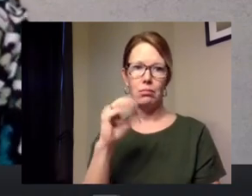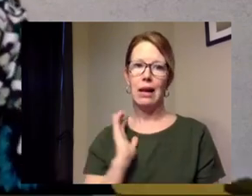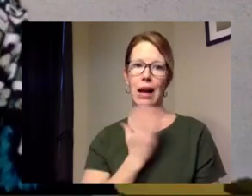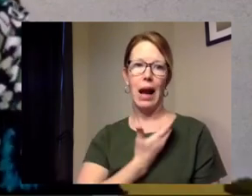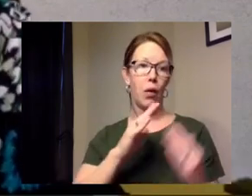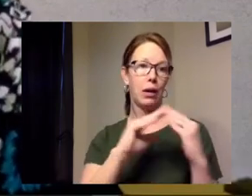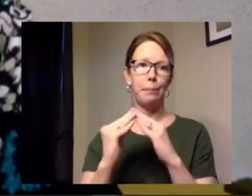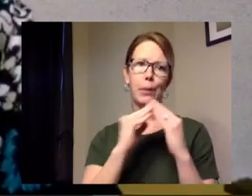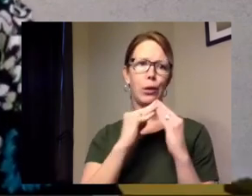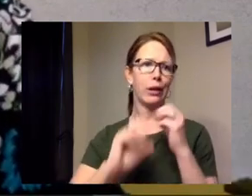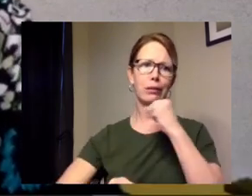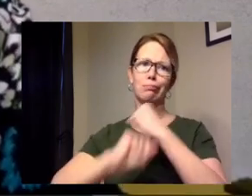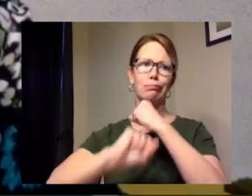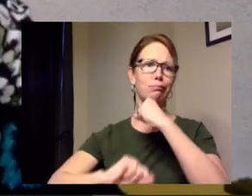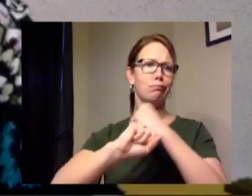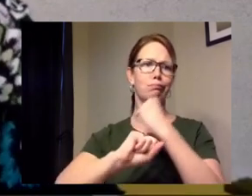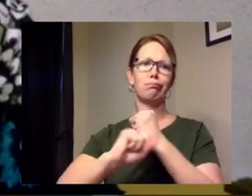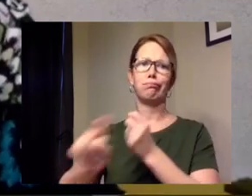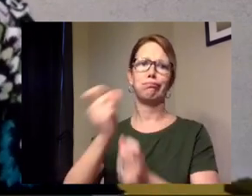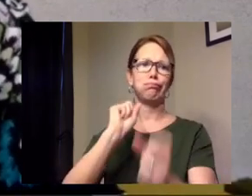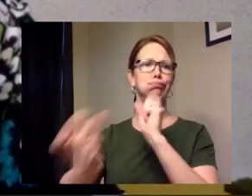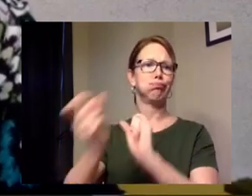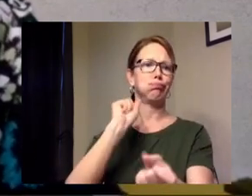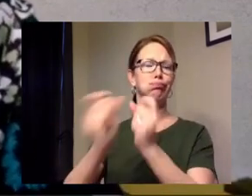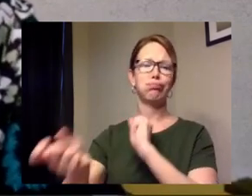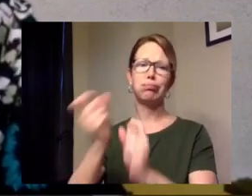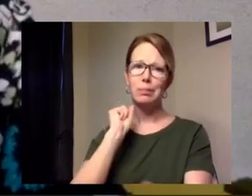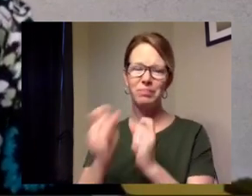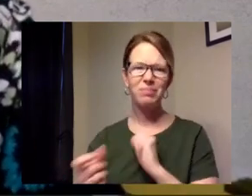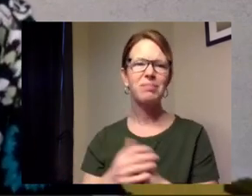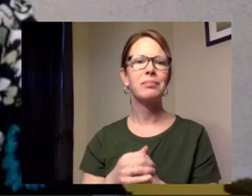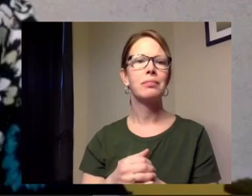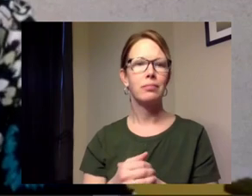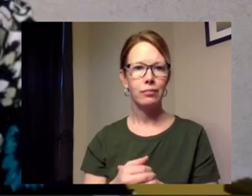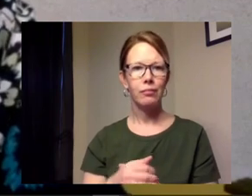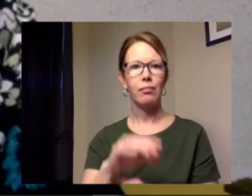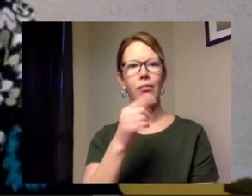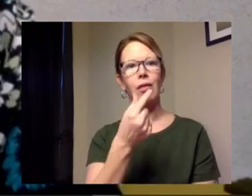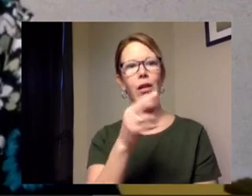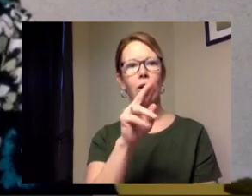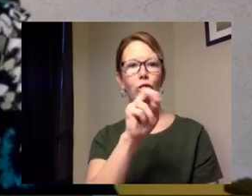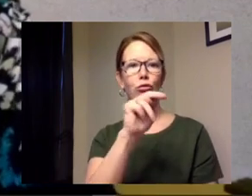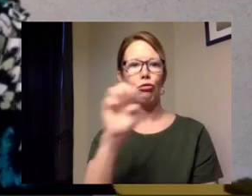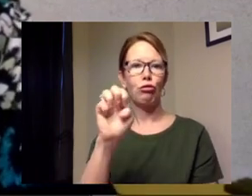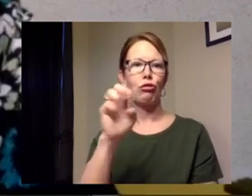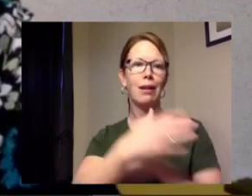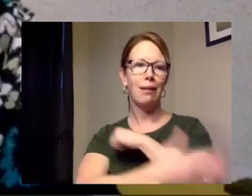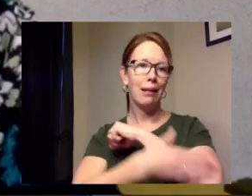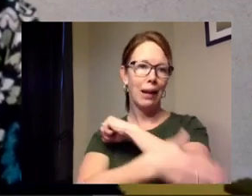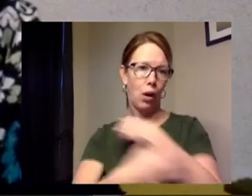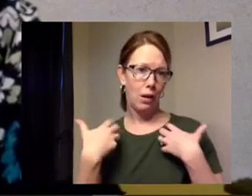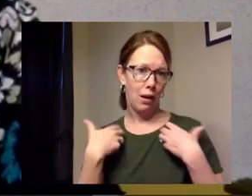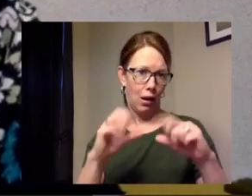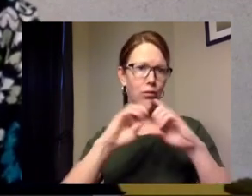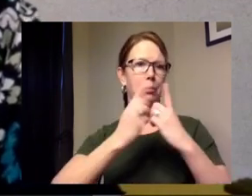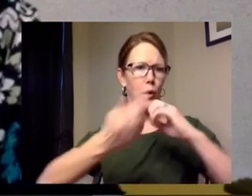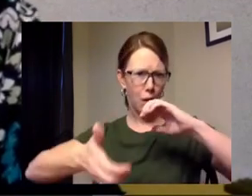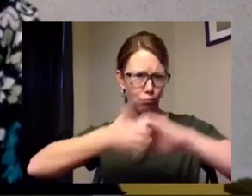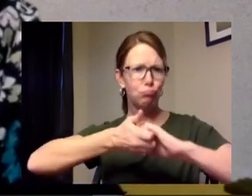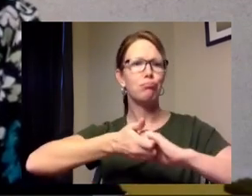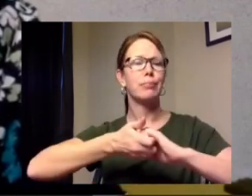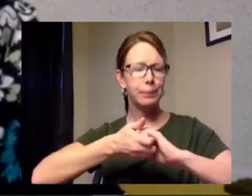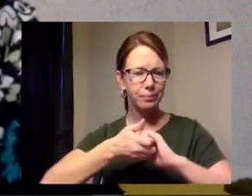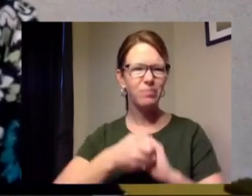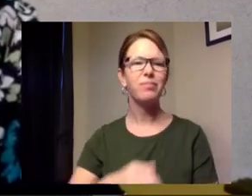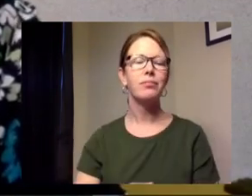to support it on its own um we do work with the green county health department and we also um